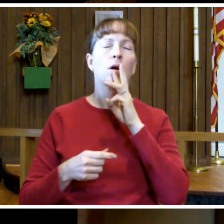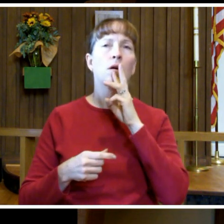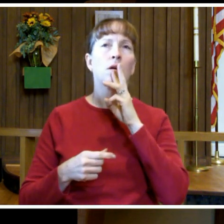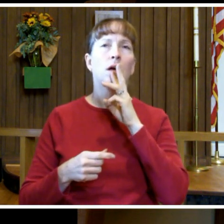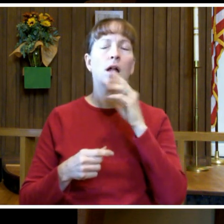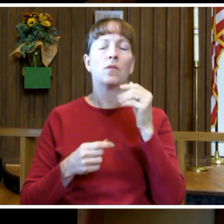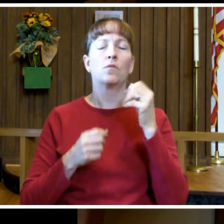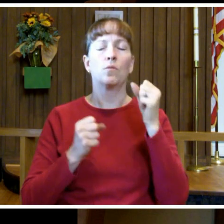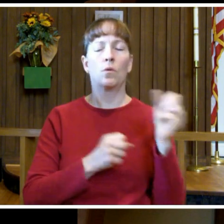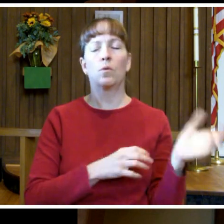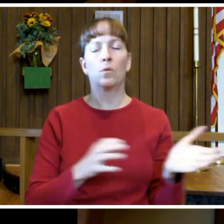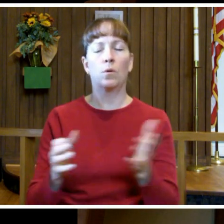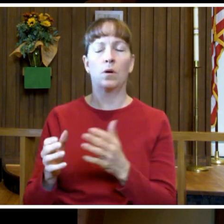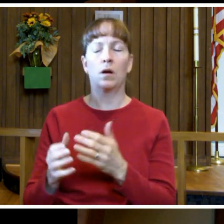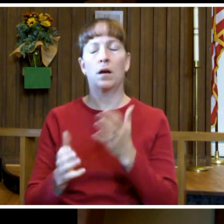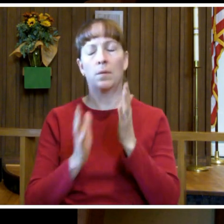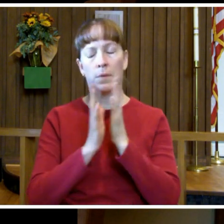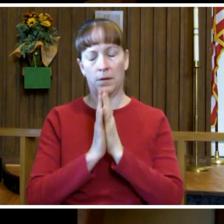Amen.